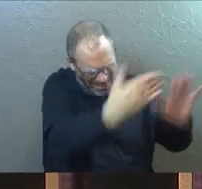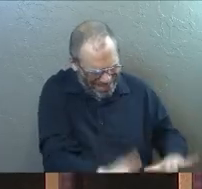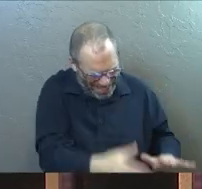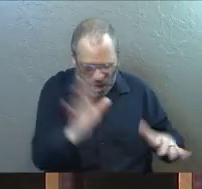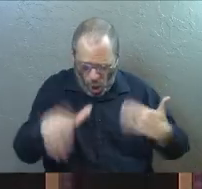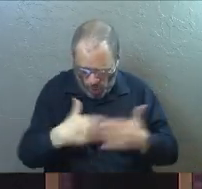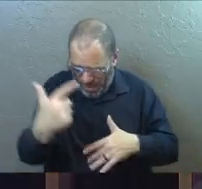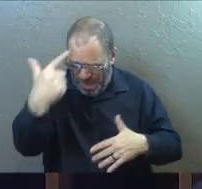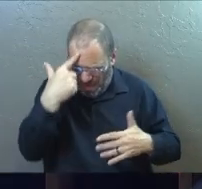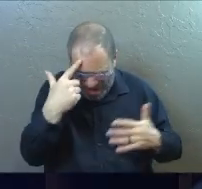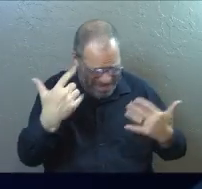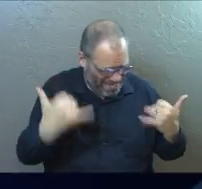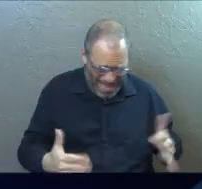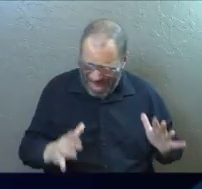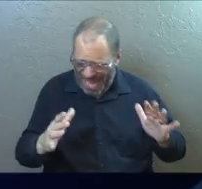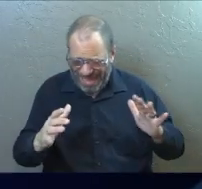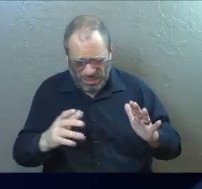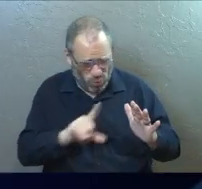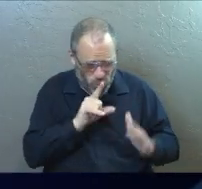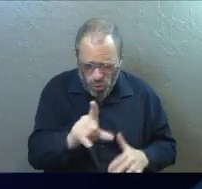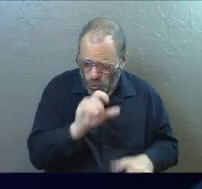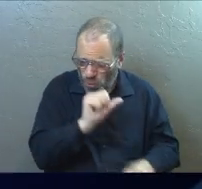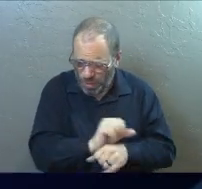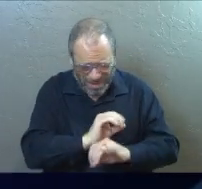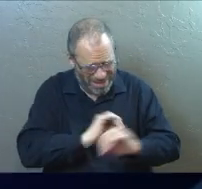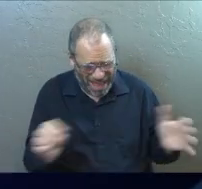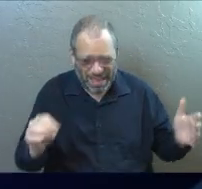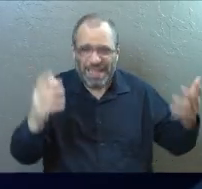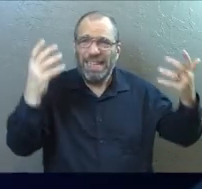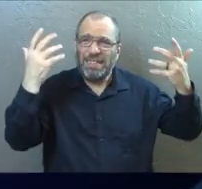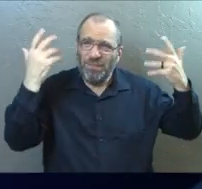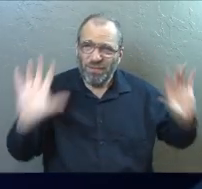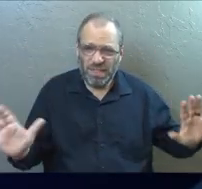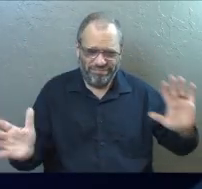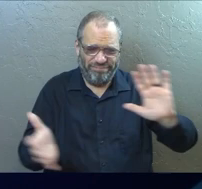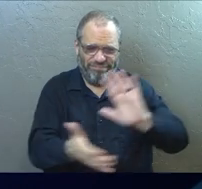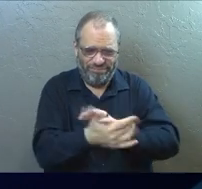Everything that we thought is not true. It's over.